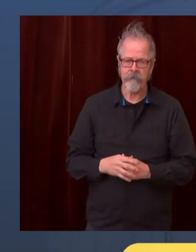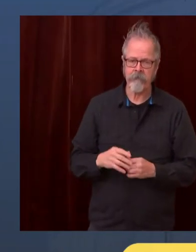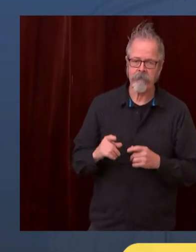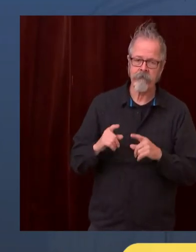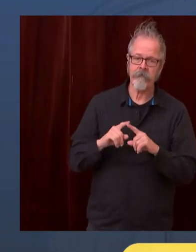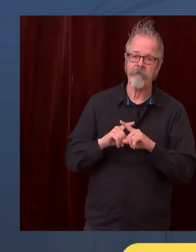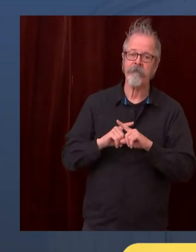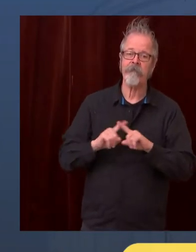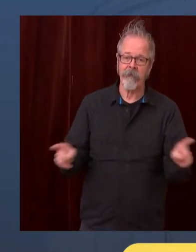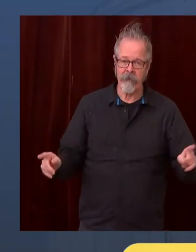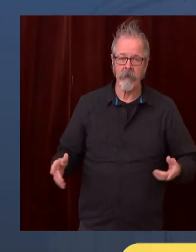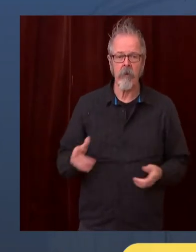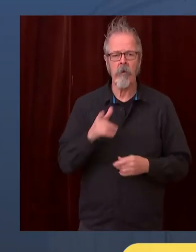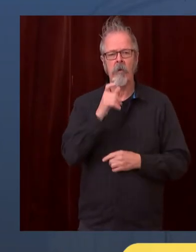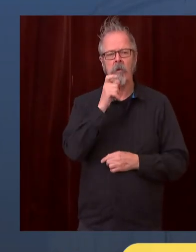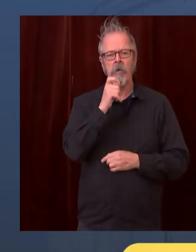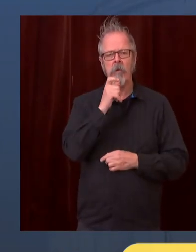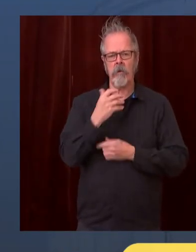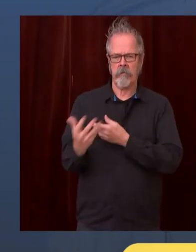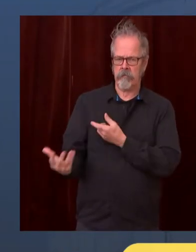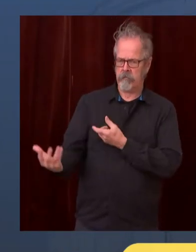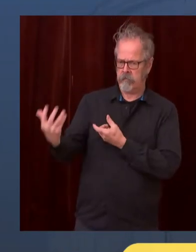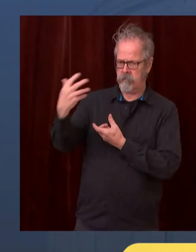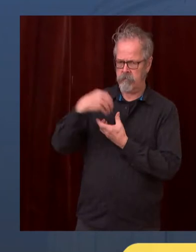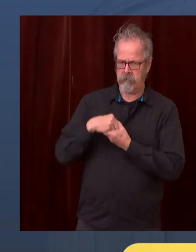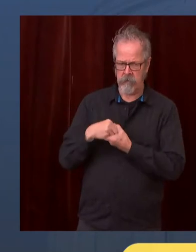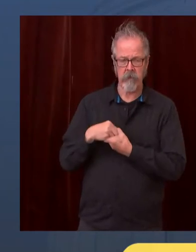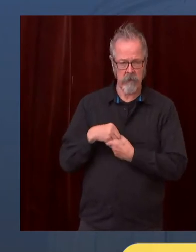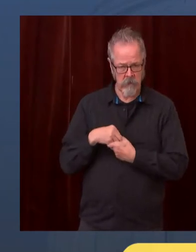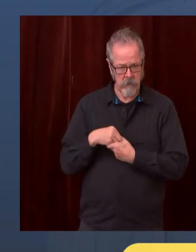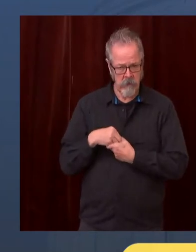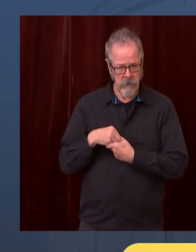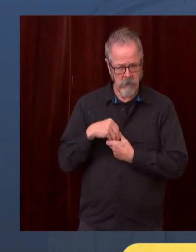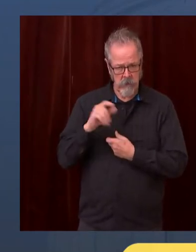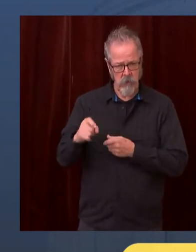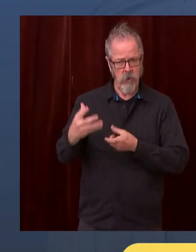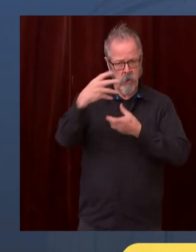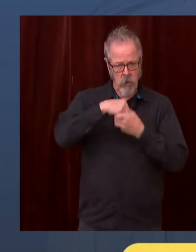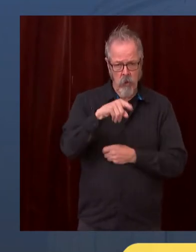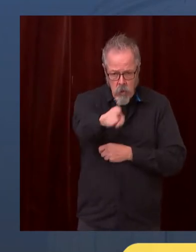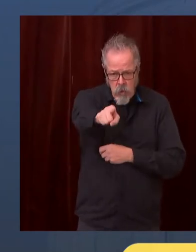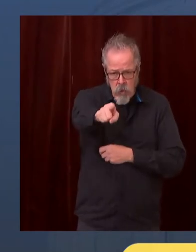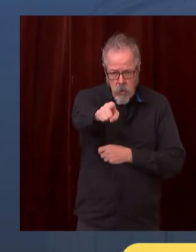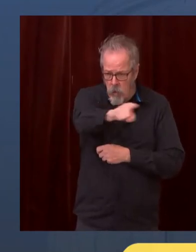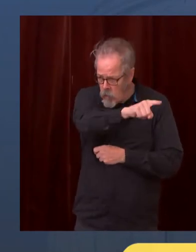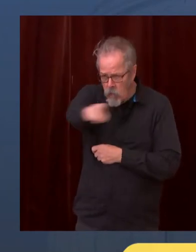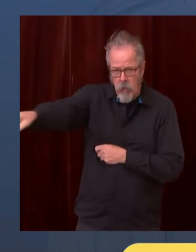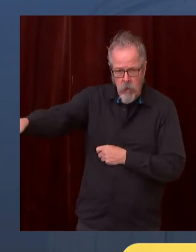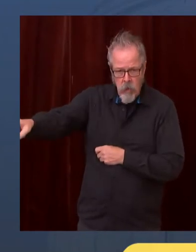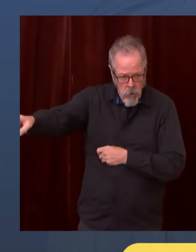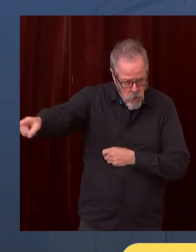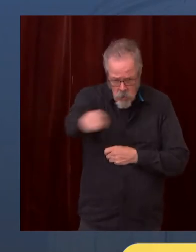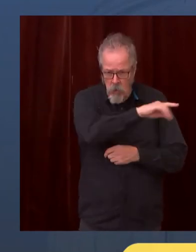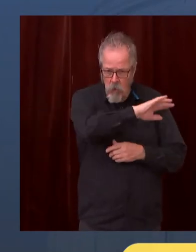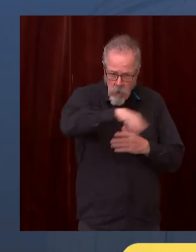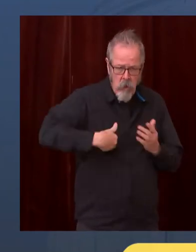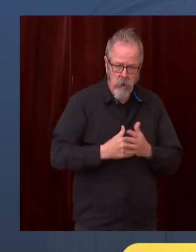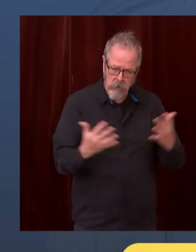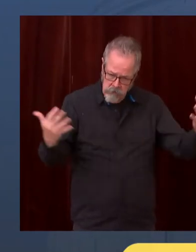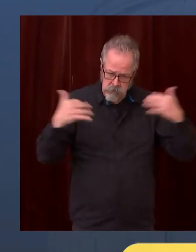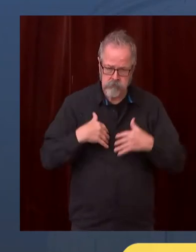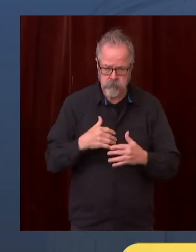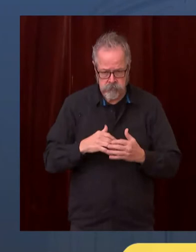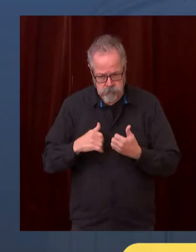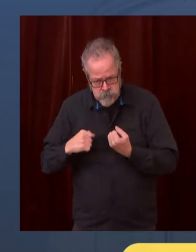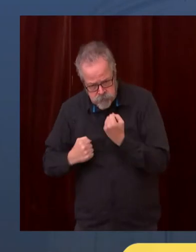Because there's many things we can do individually that are so important. One of the things we